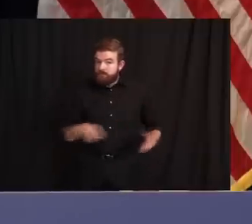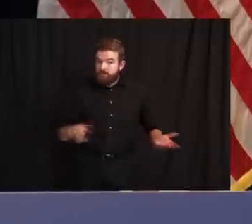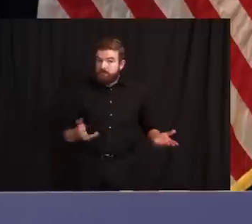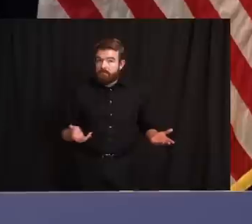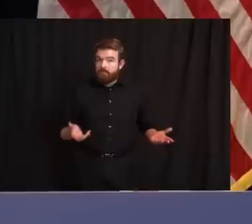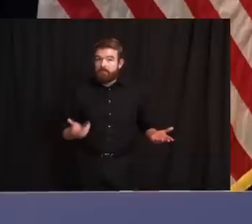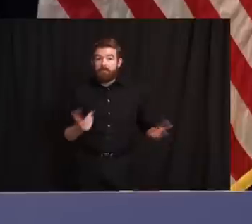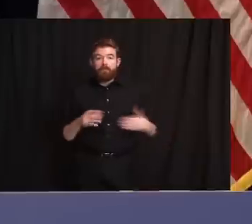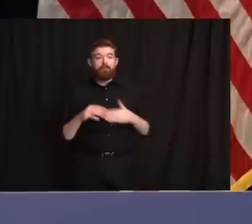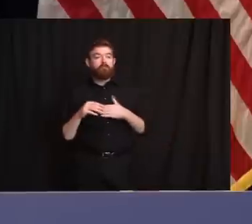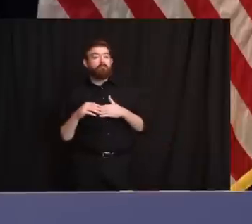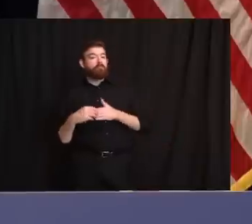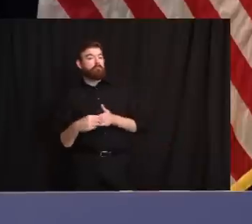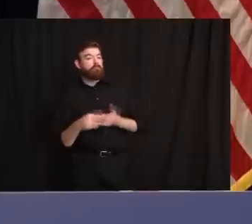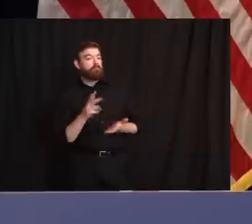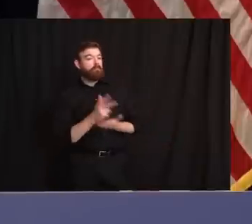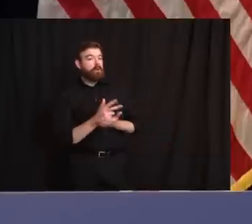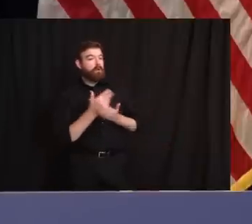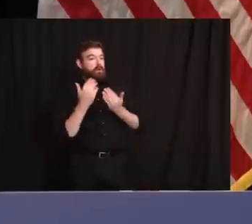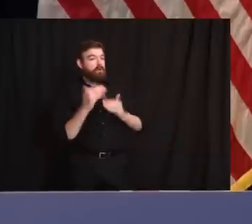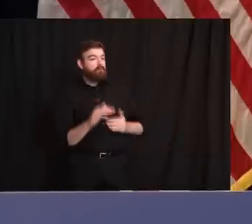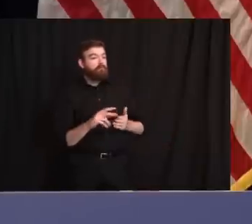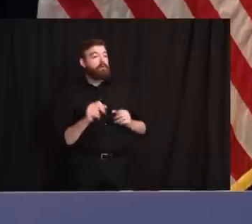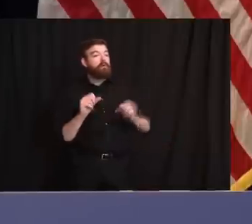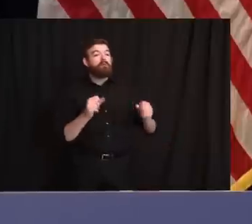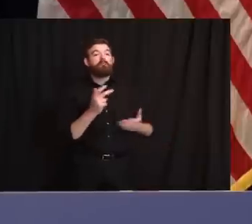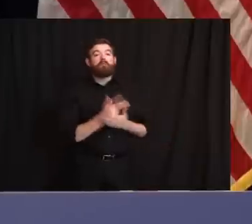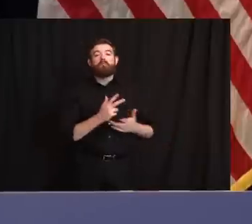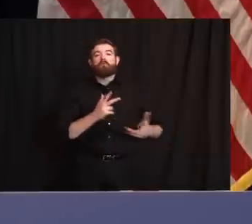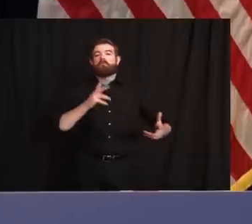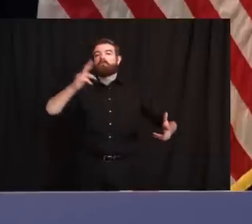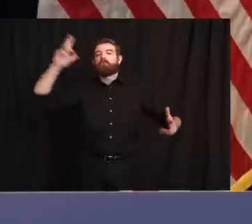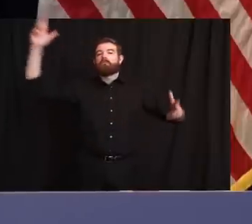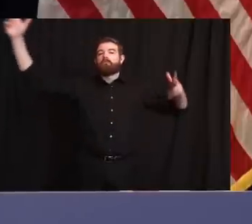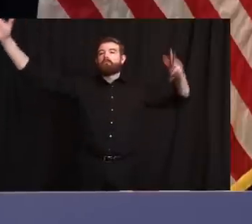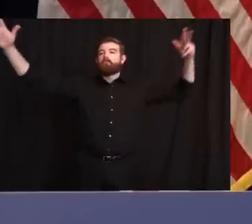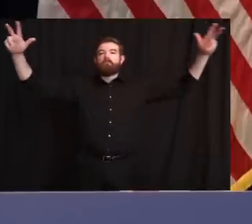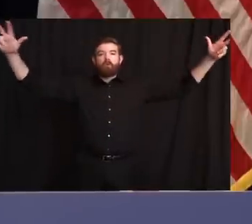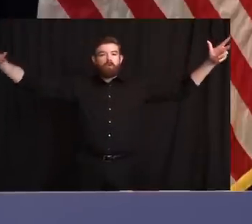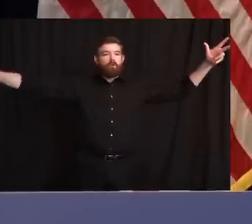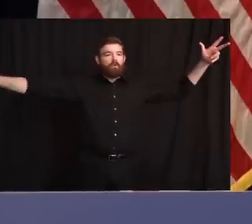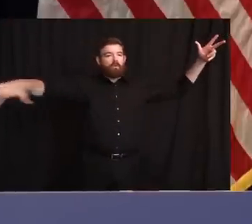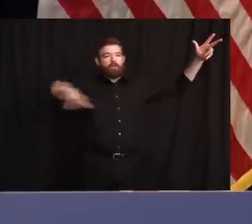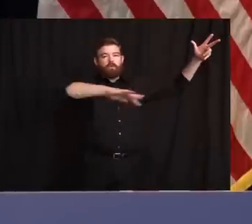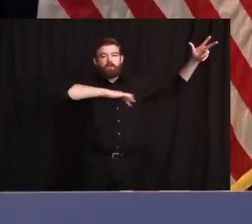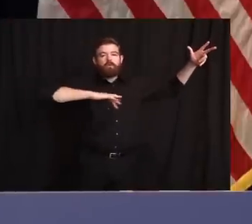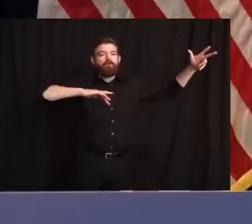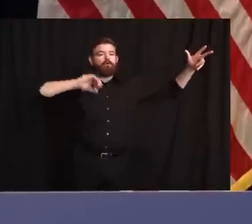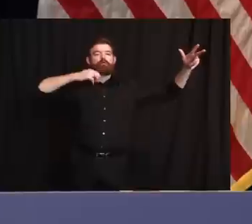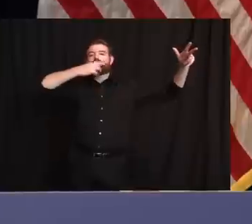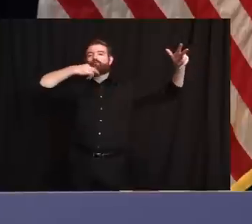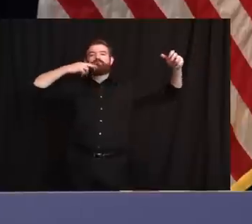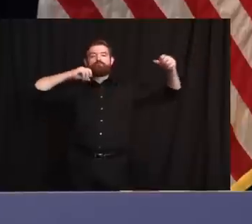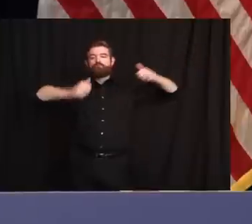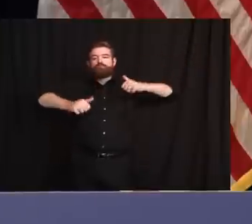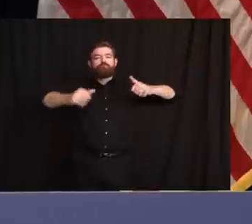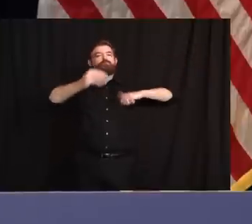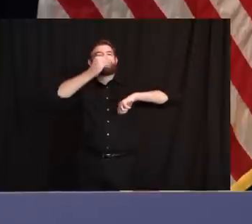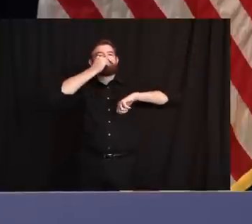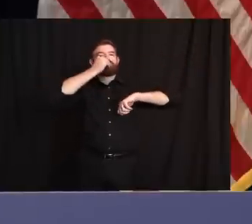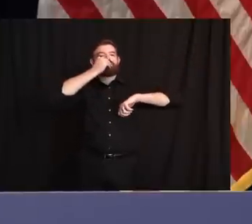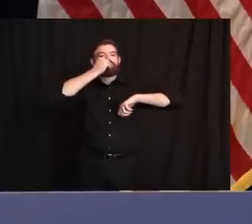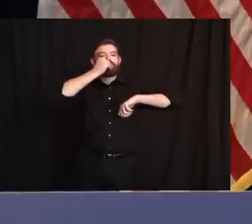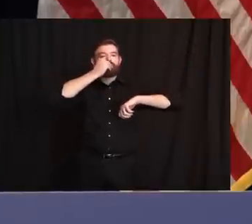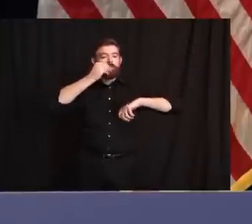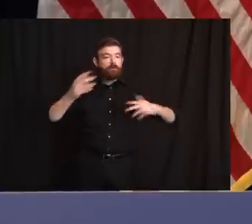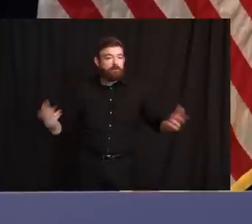restrictions so cars can park elsewhere? Is there a certain threshold for what's being considered outdoors? Like if a restaurant could slide back,